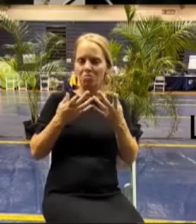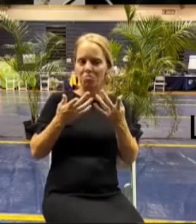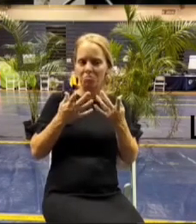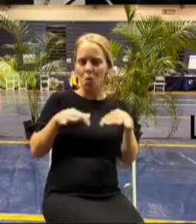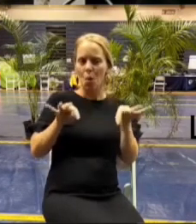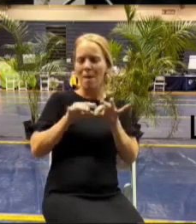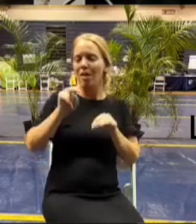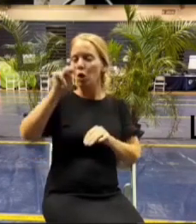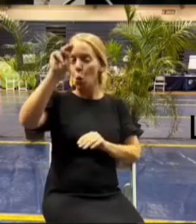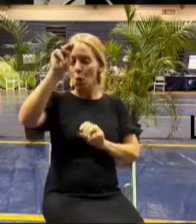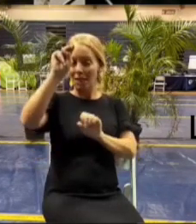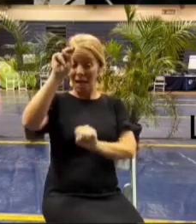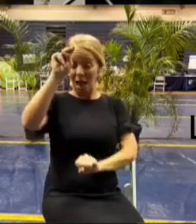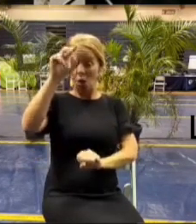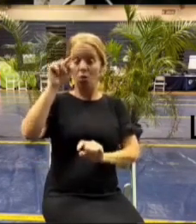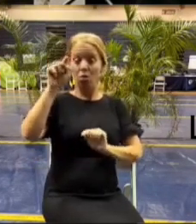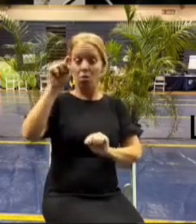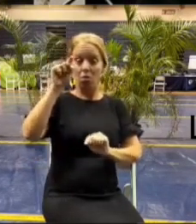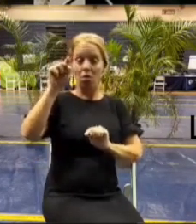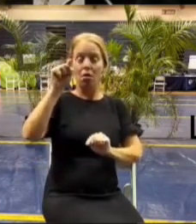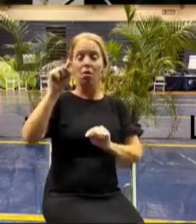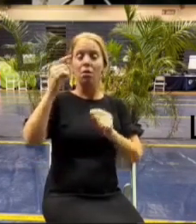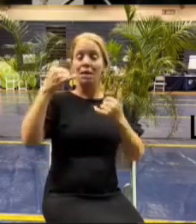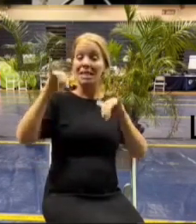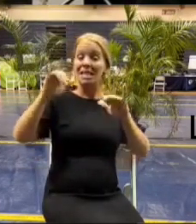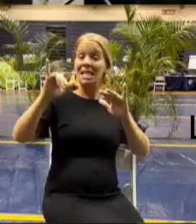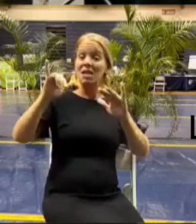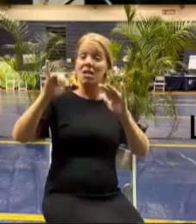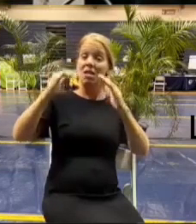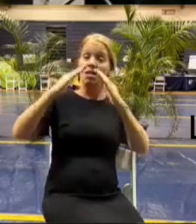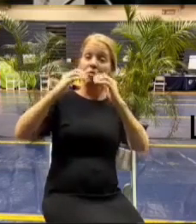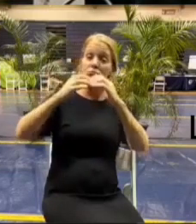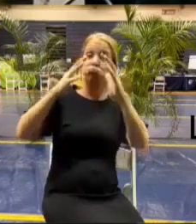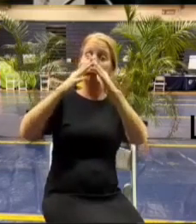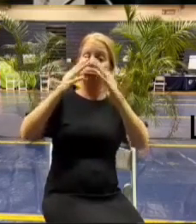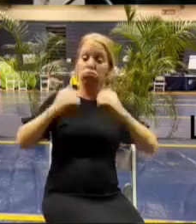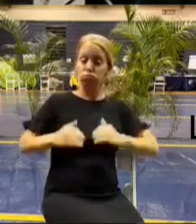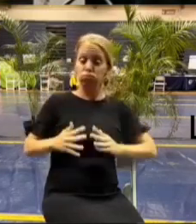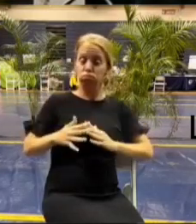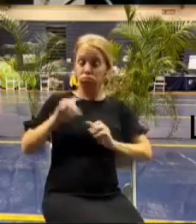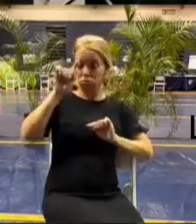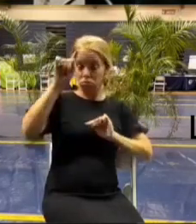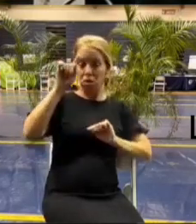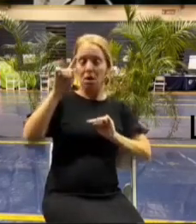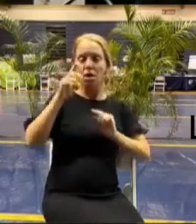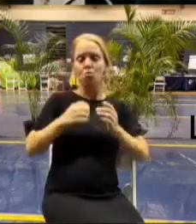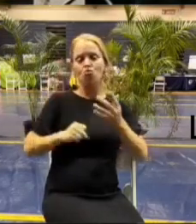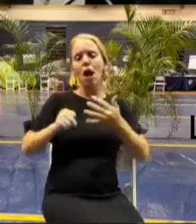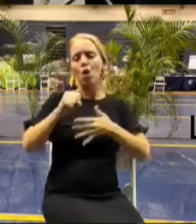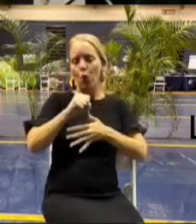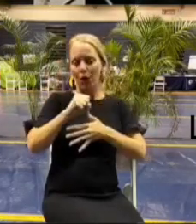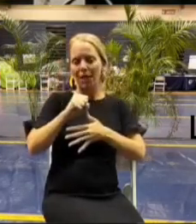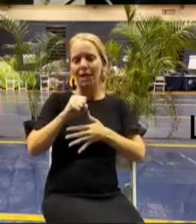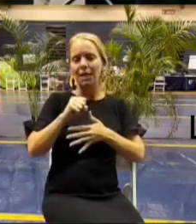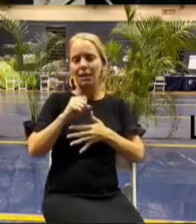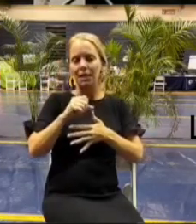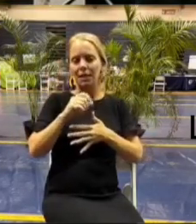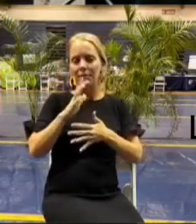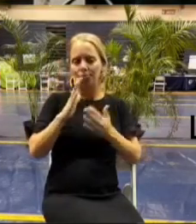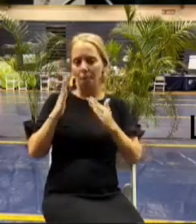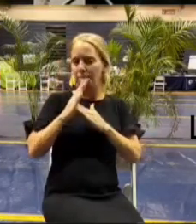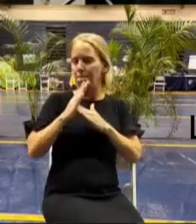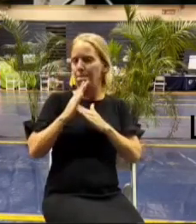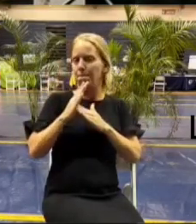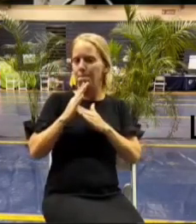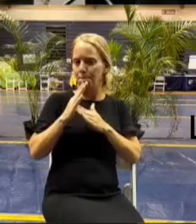in the north and the south you know where there are standing structures that's the priority so uh not not not exactly the answer